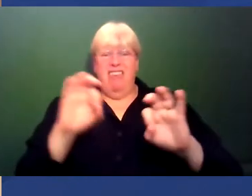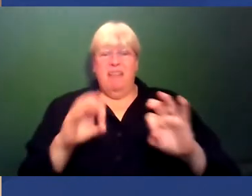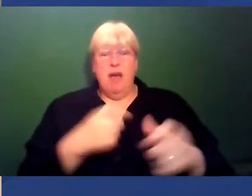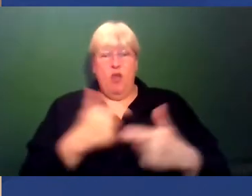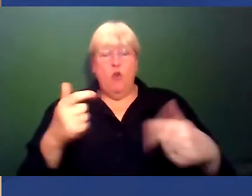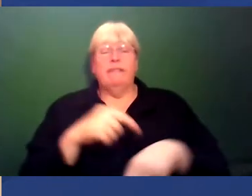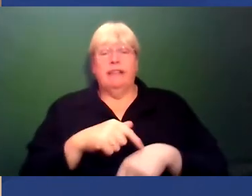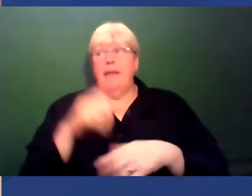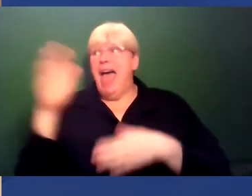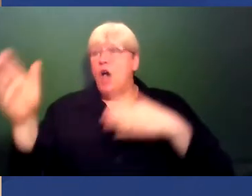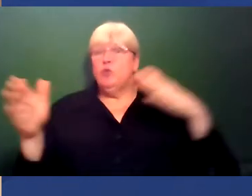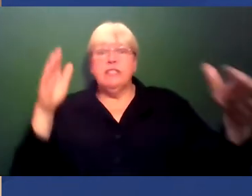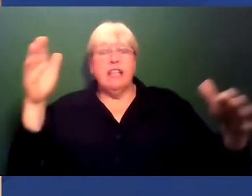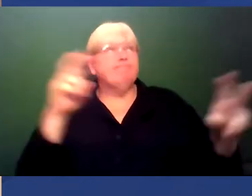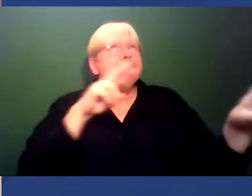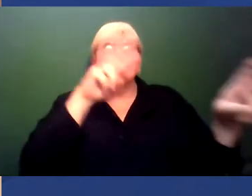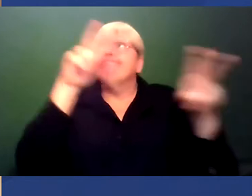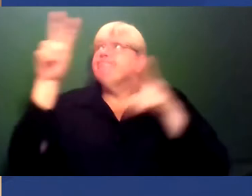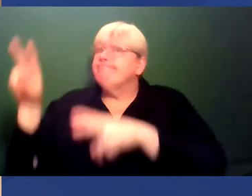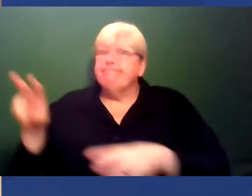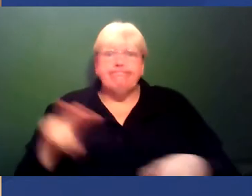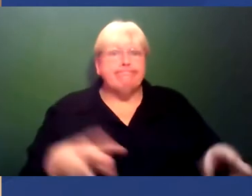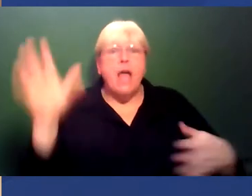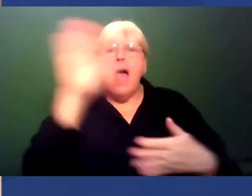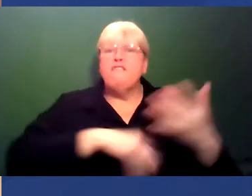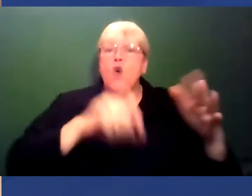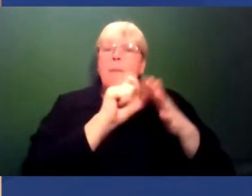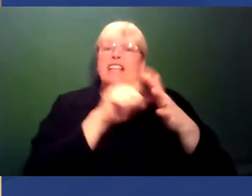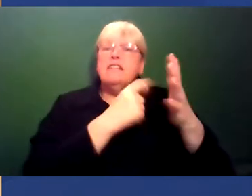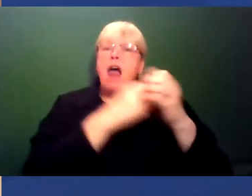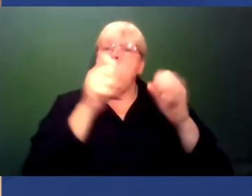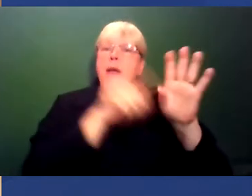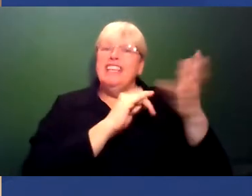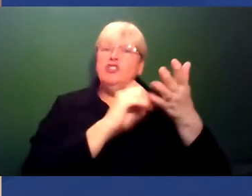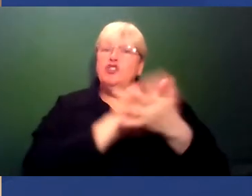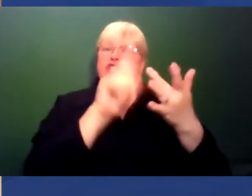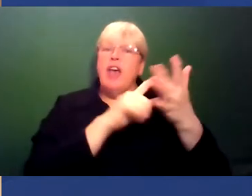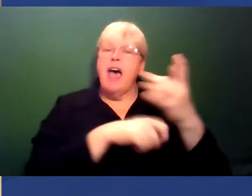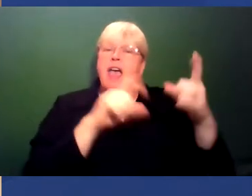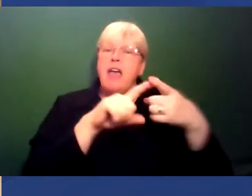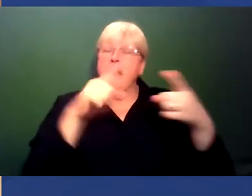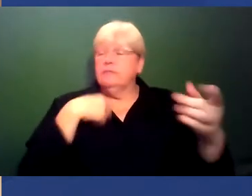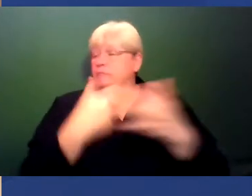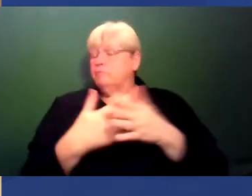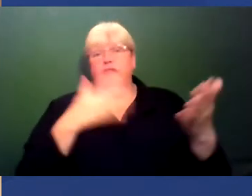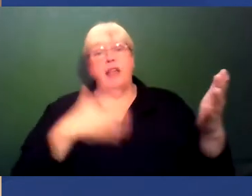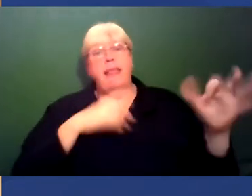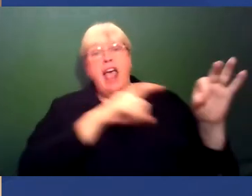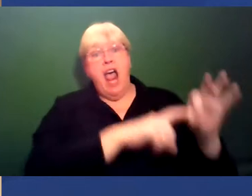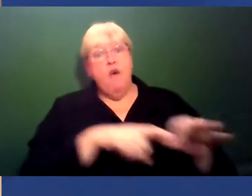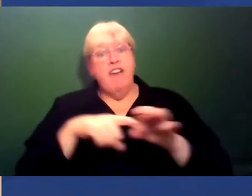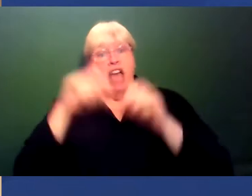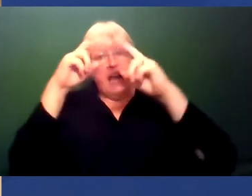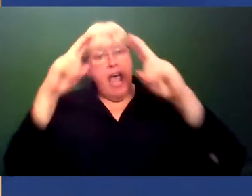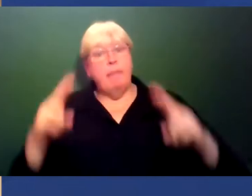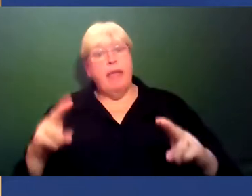outdoors. You know, I did spend, I'm from Derbyshire. I spent a lot of time in the Peak District. My parents were avid caravanners and campers. So,